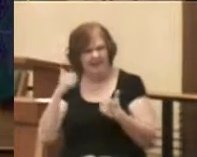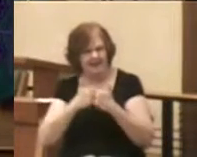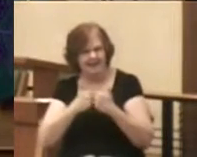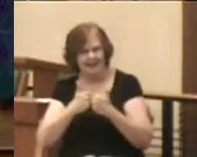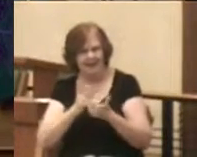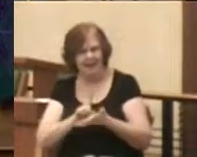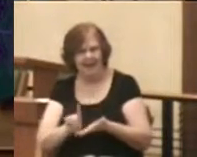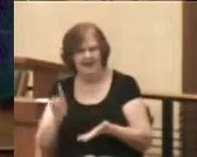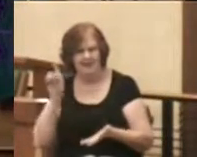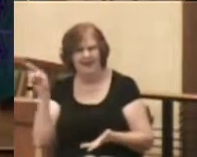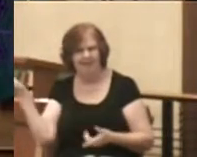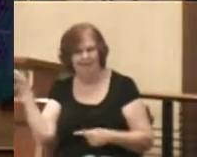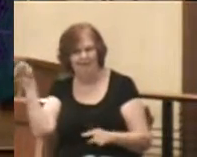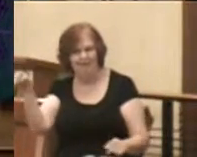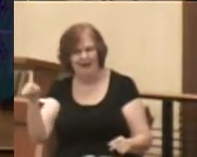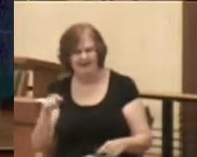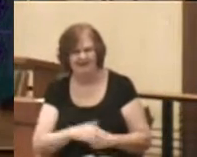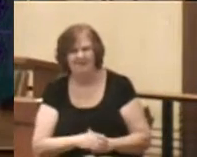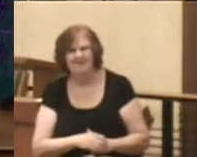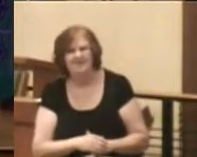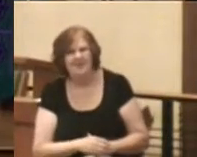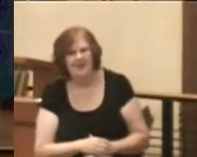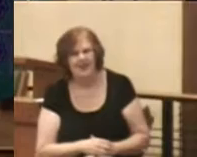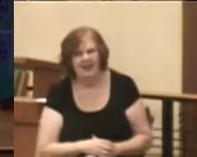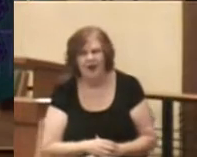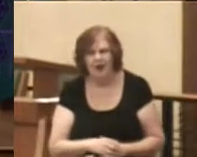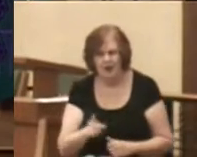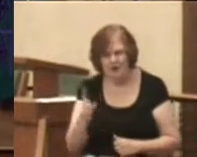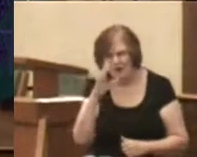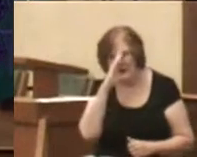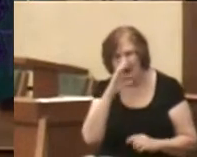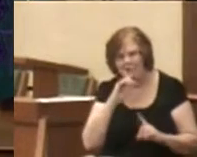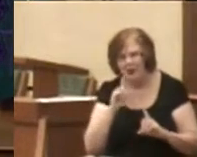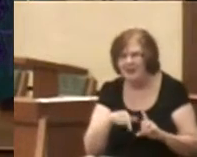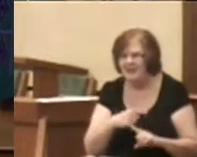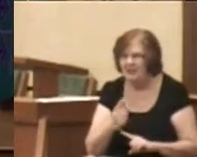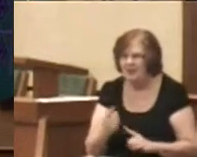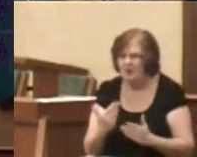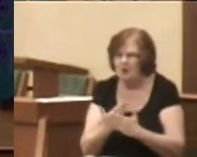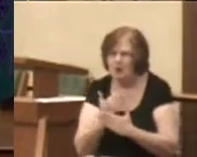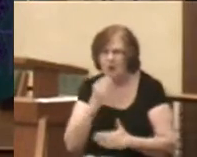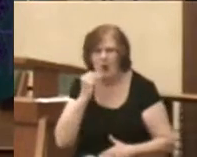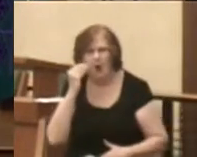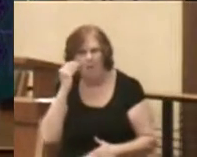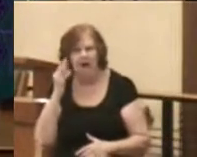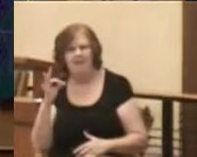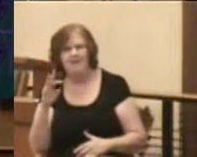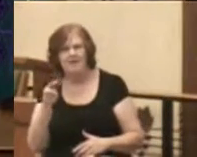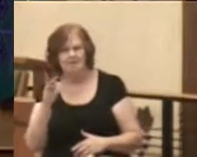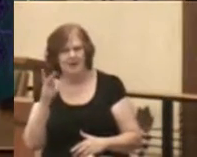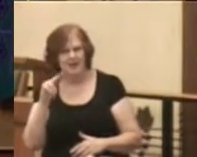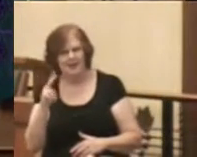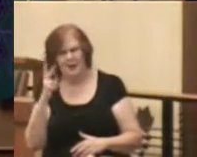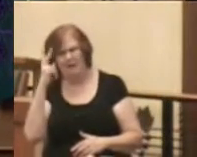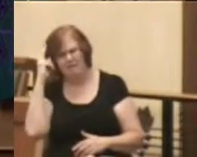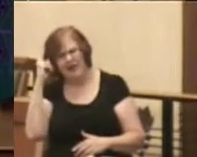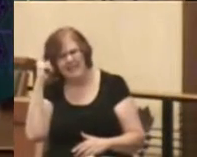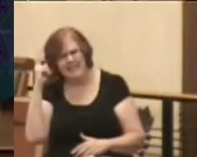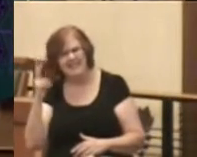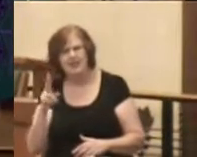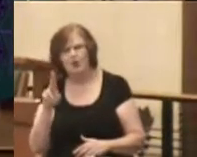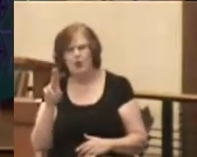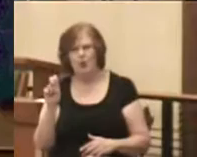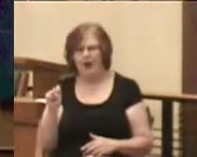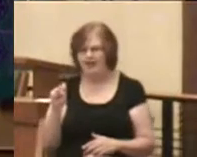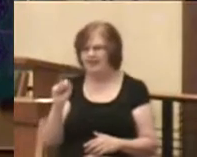of extravagance. You know I'm talking about the new home of the Minnesota Vikings, U.S.